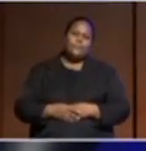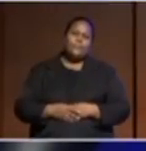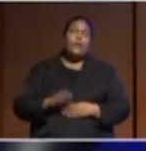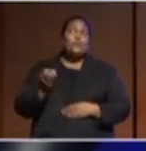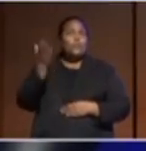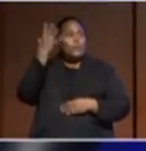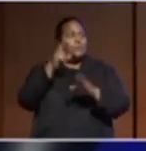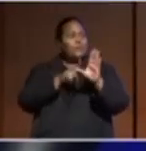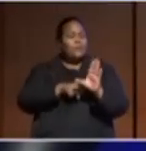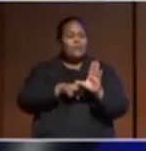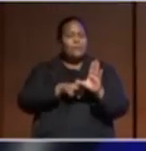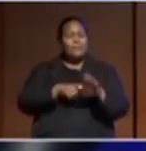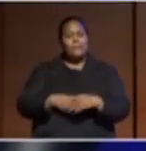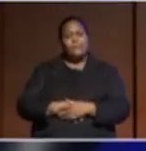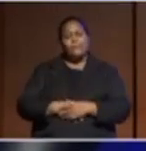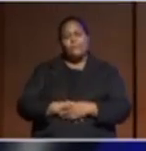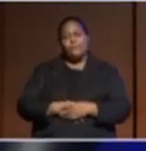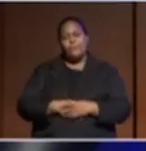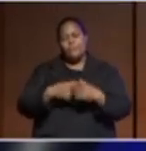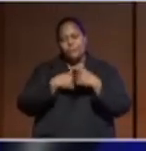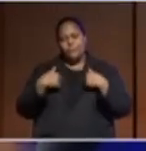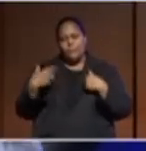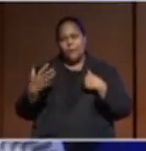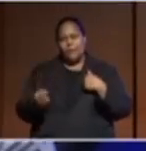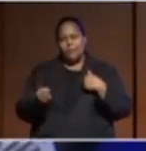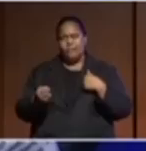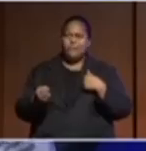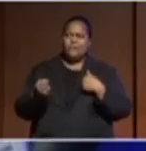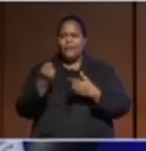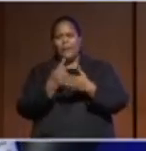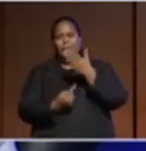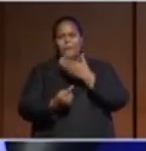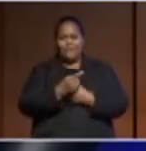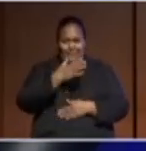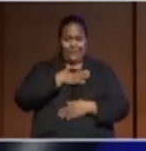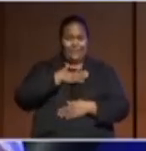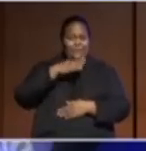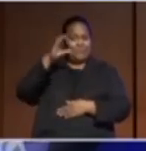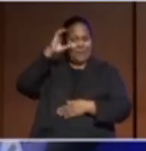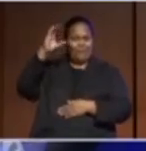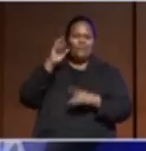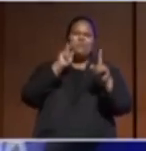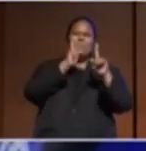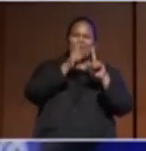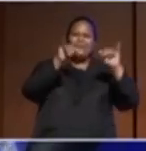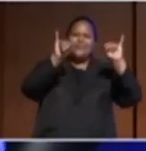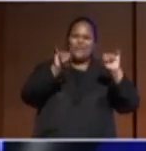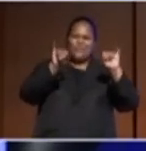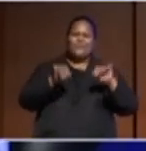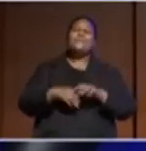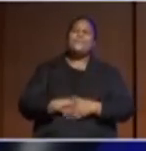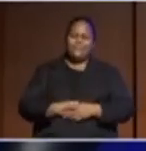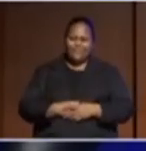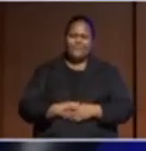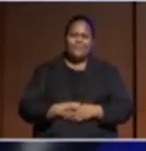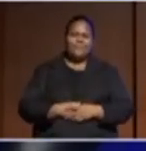we had a unusual phenomena in my country politically. Right? We had